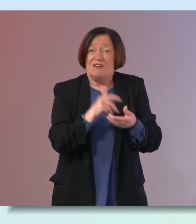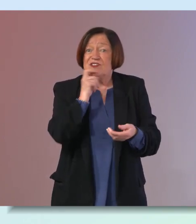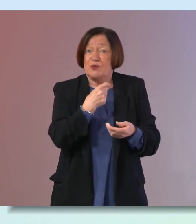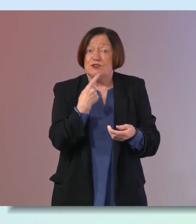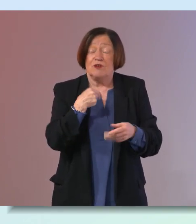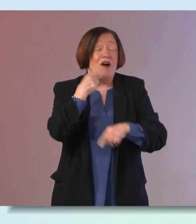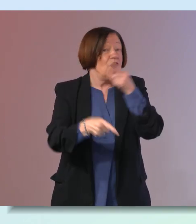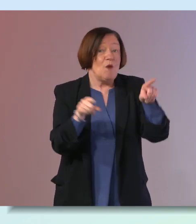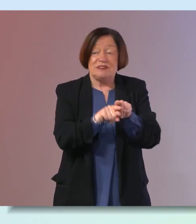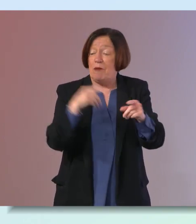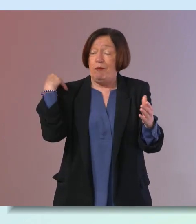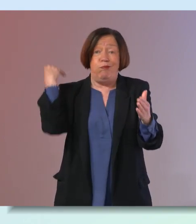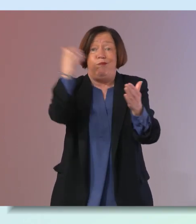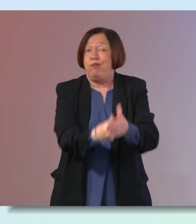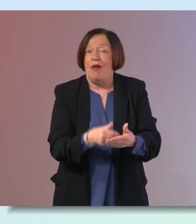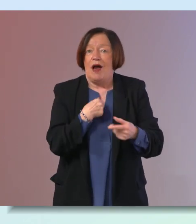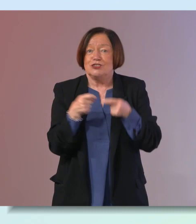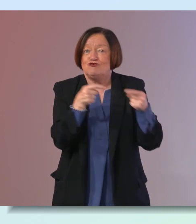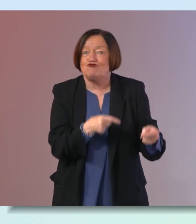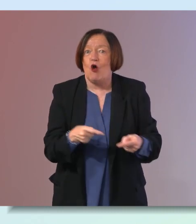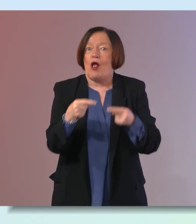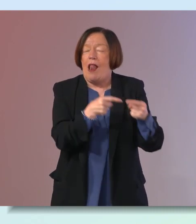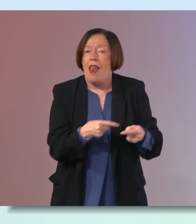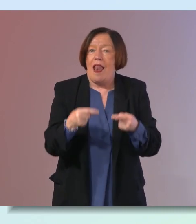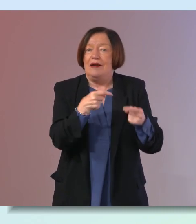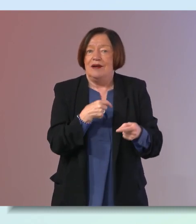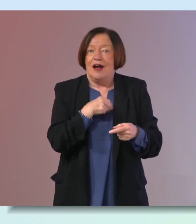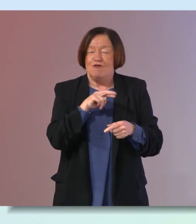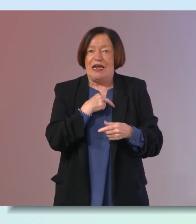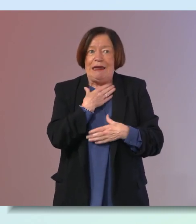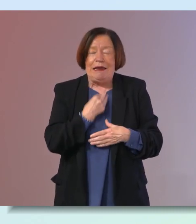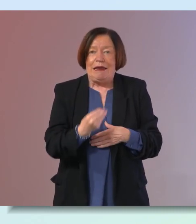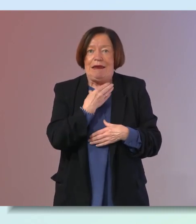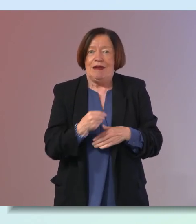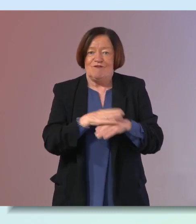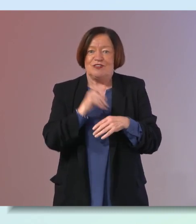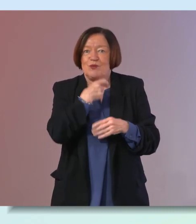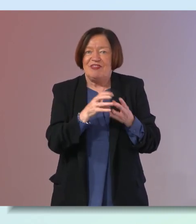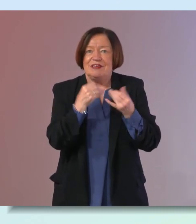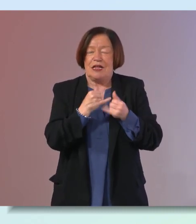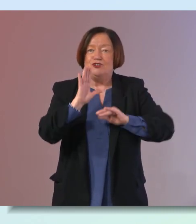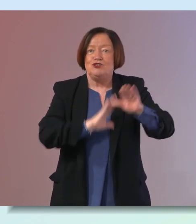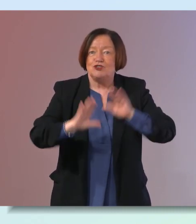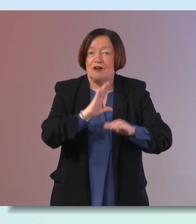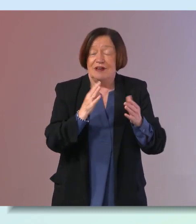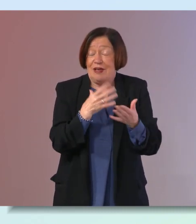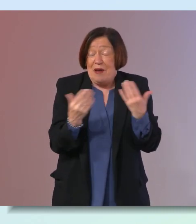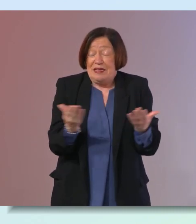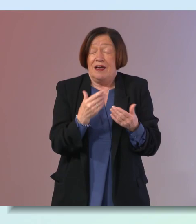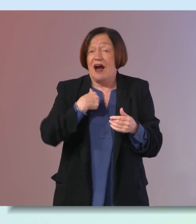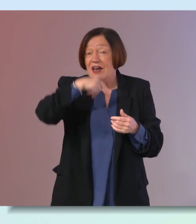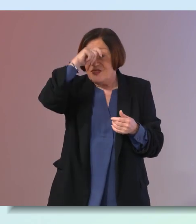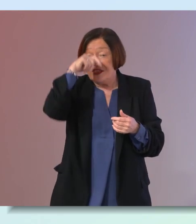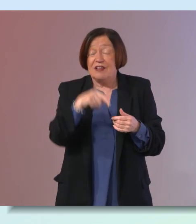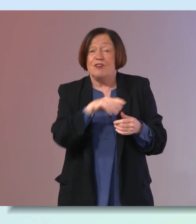i've always had a sweet tooth i'd struggle i i really kind of yearn for sweet things like chocolates and all that it's just the way it is i think